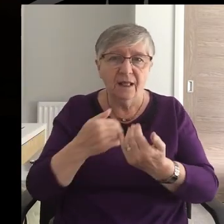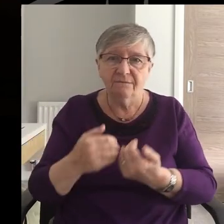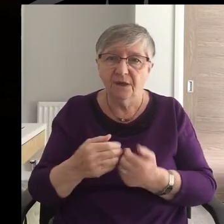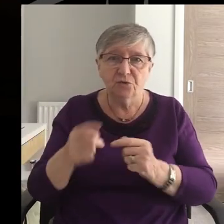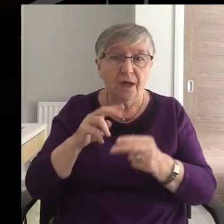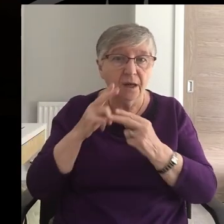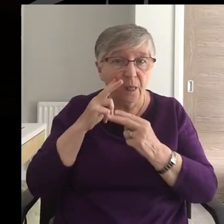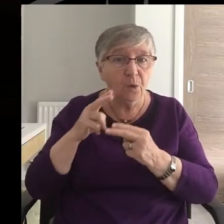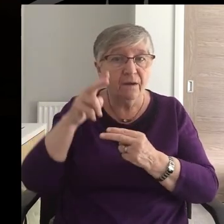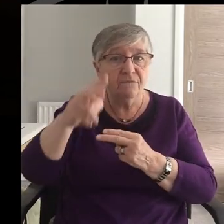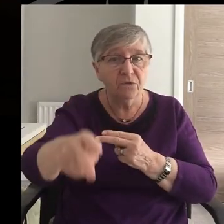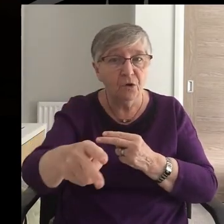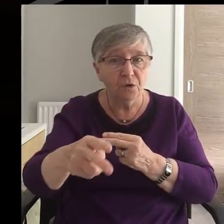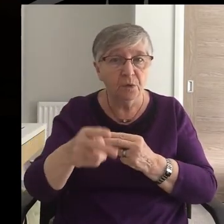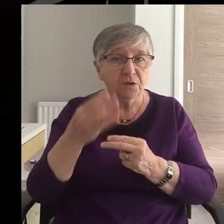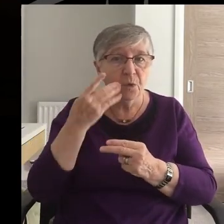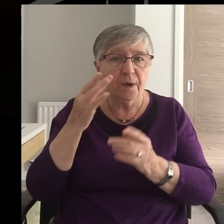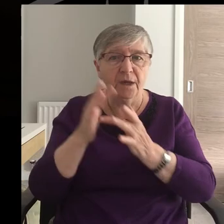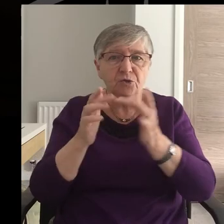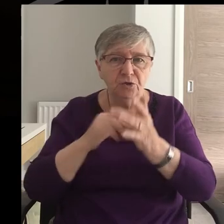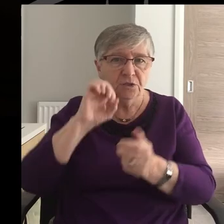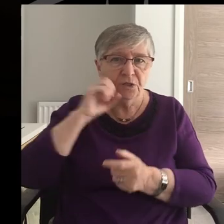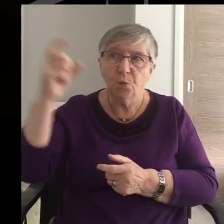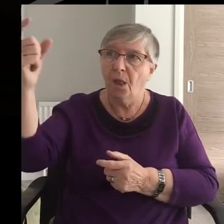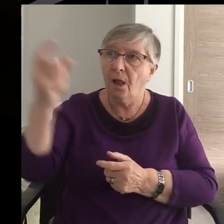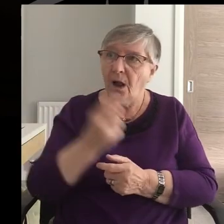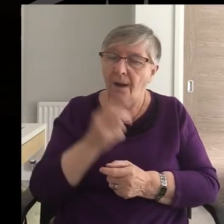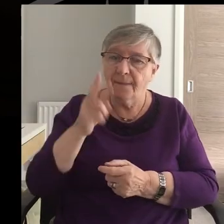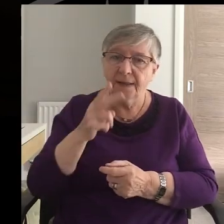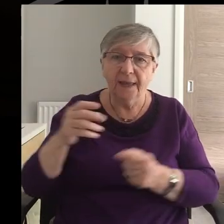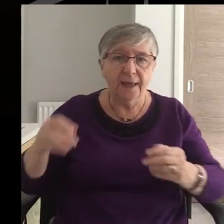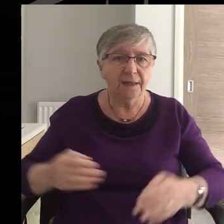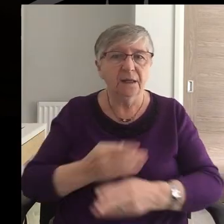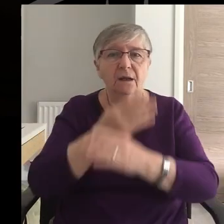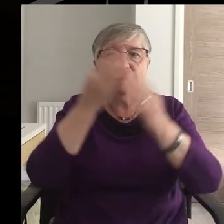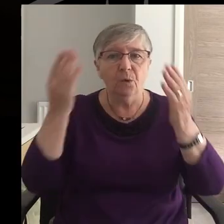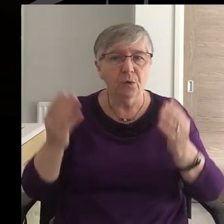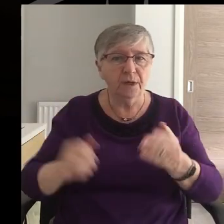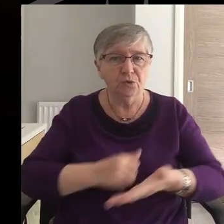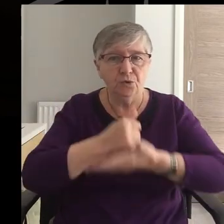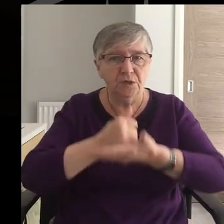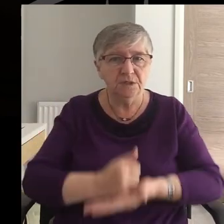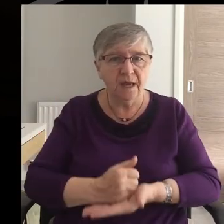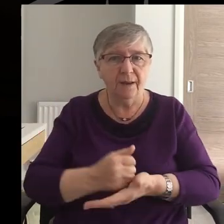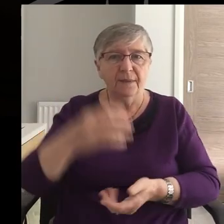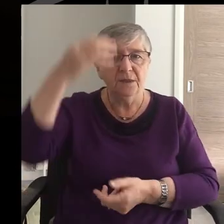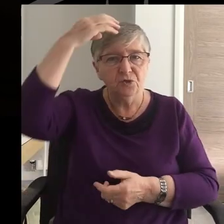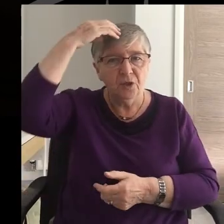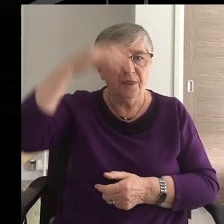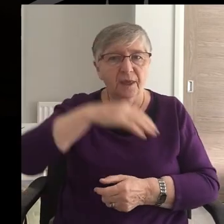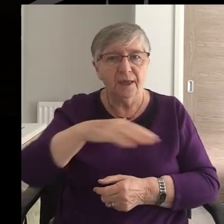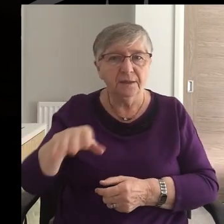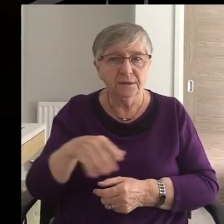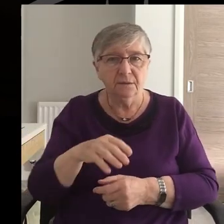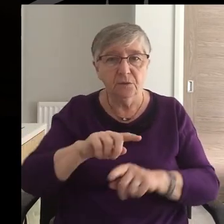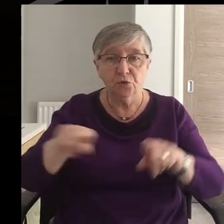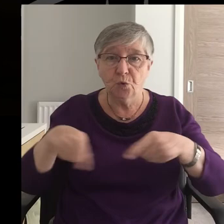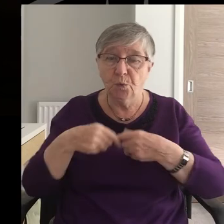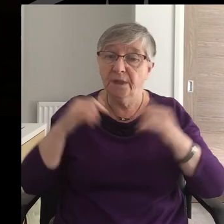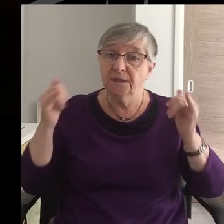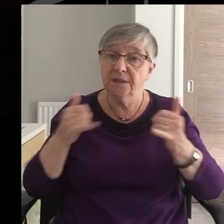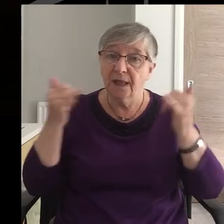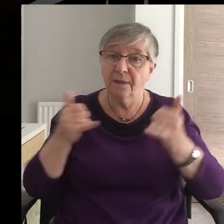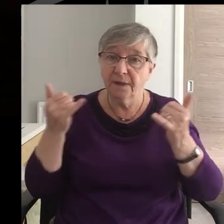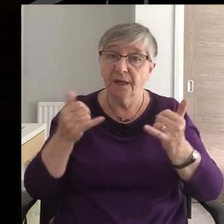looking forward to the time When he comes again in glory To establish his kingdom And so we celebrate that